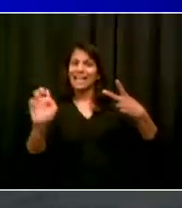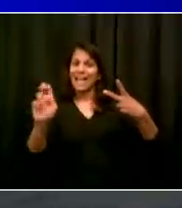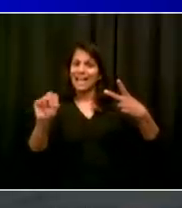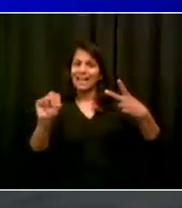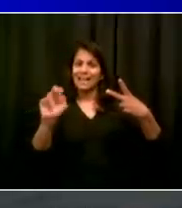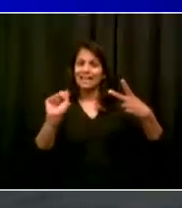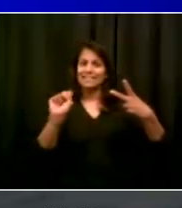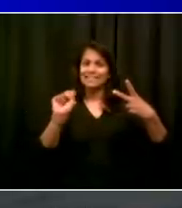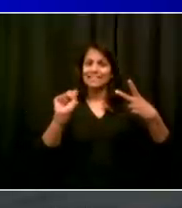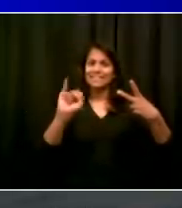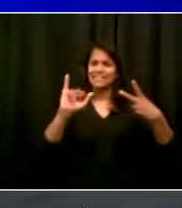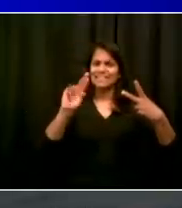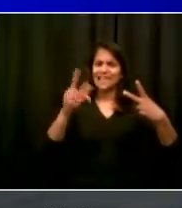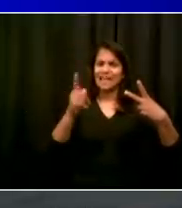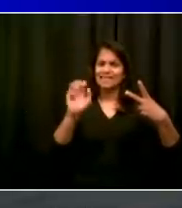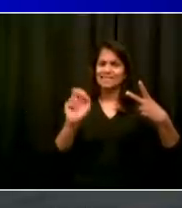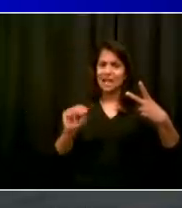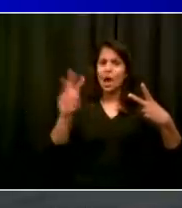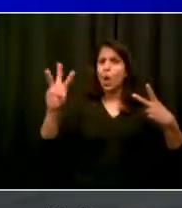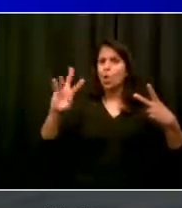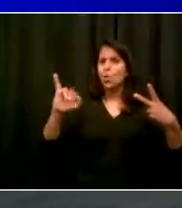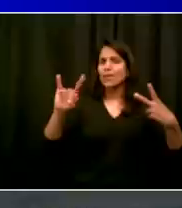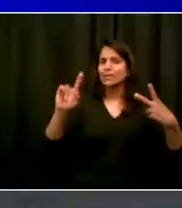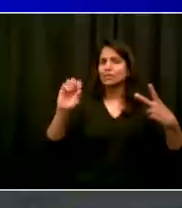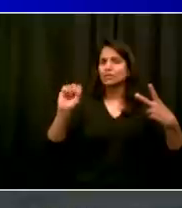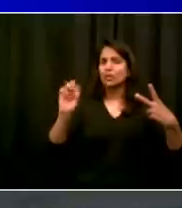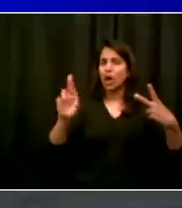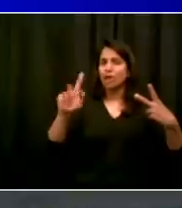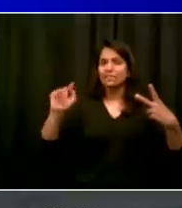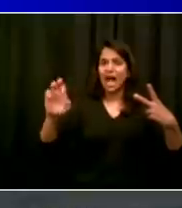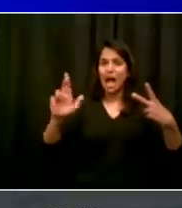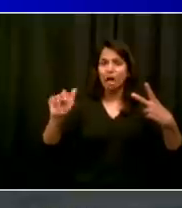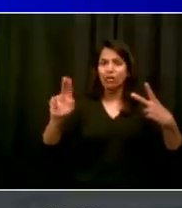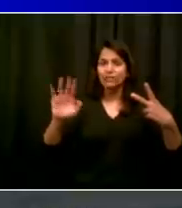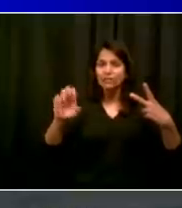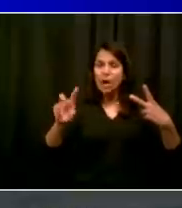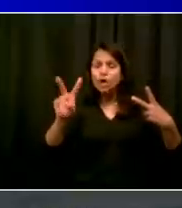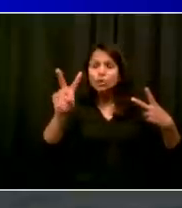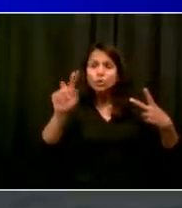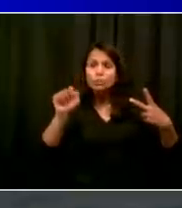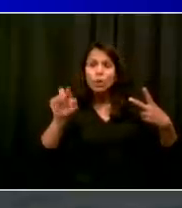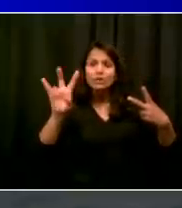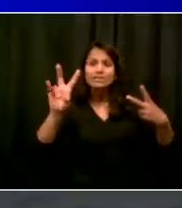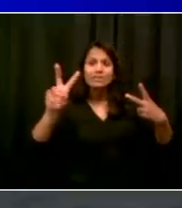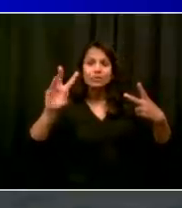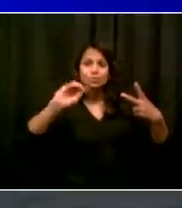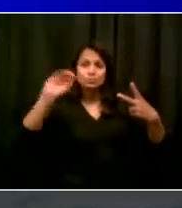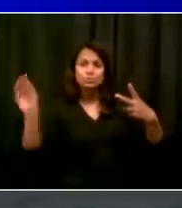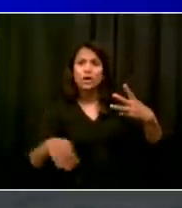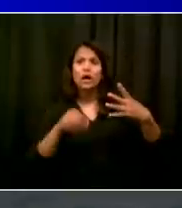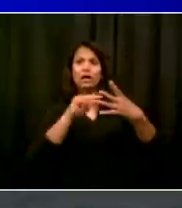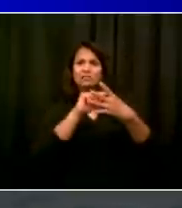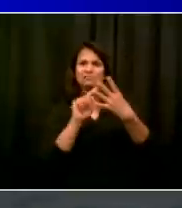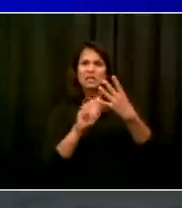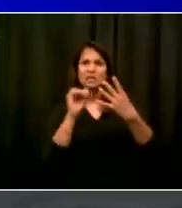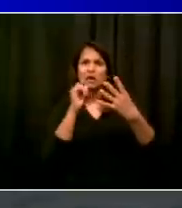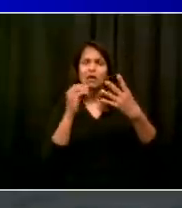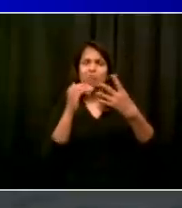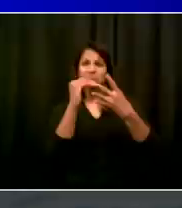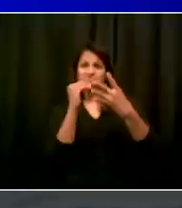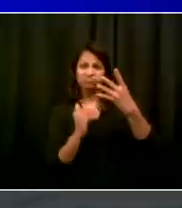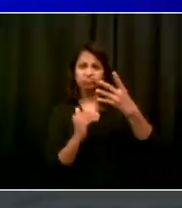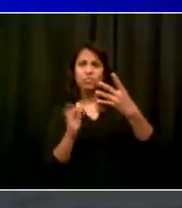we'll have a number of initiatives today. 400-plus police officers will be out in these